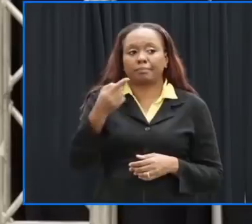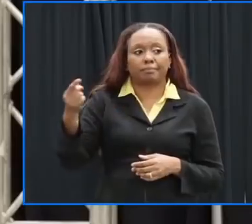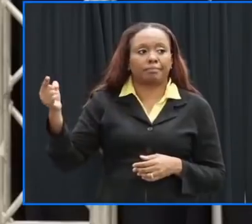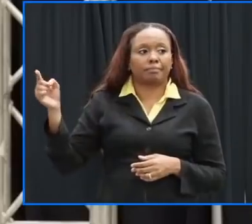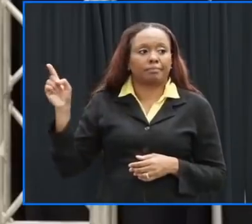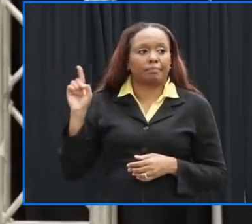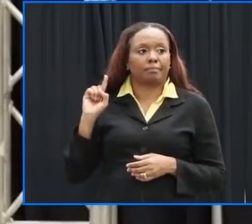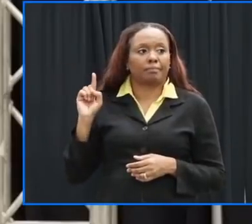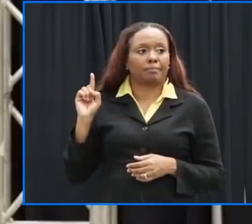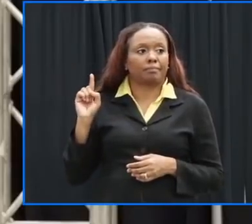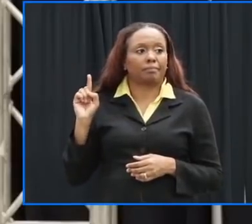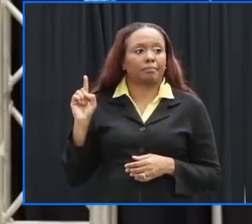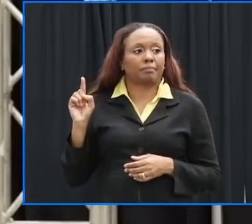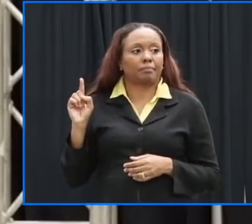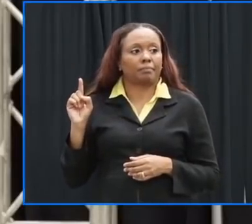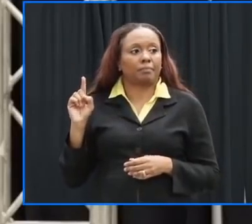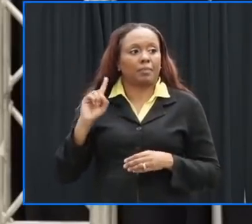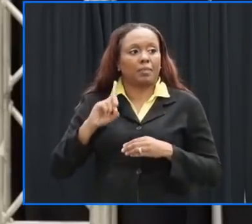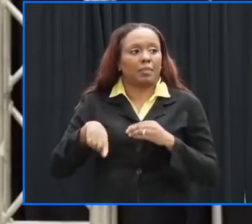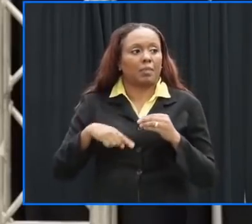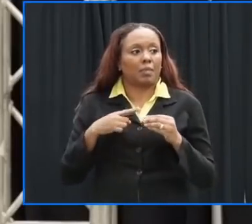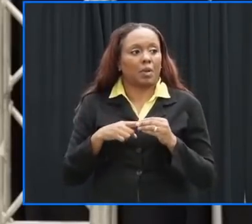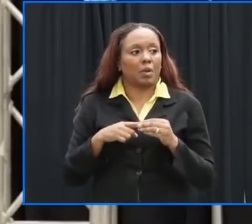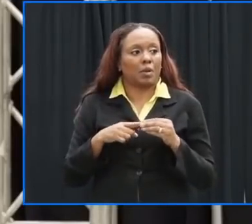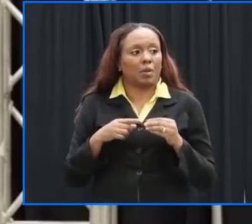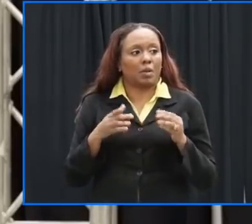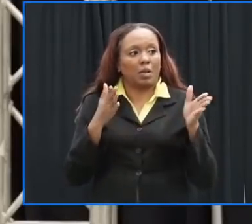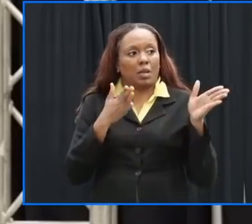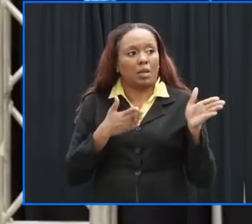come and update us on the arrangements